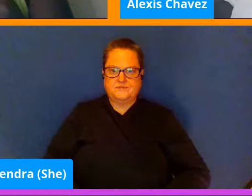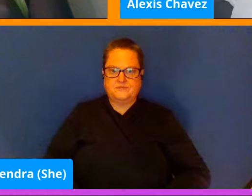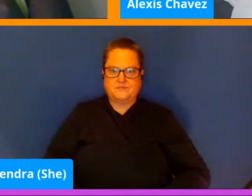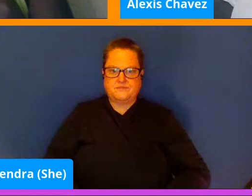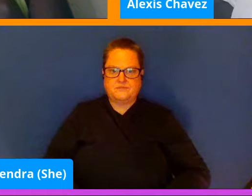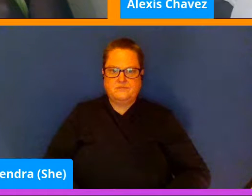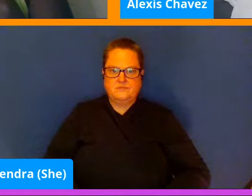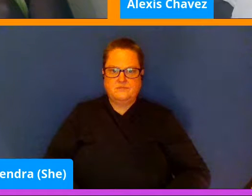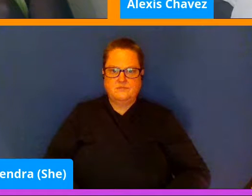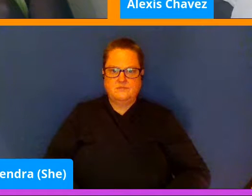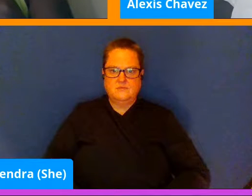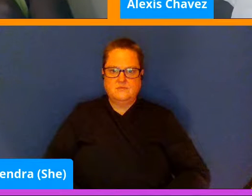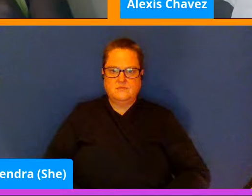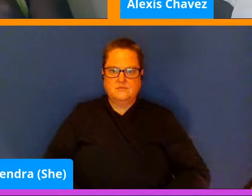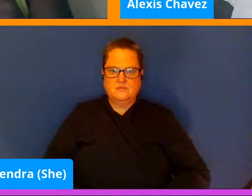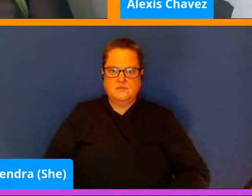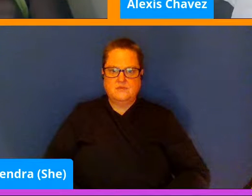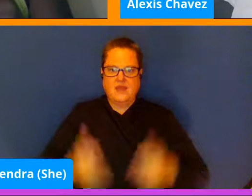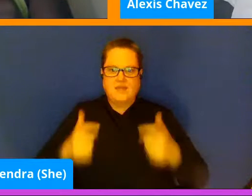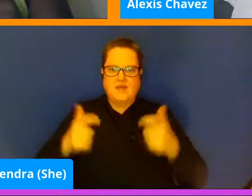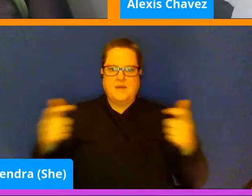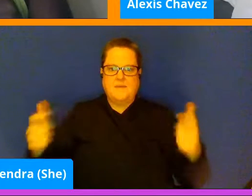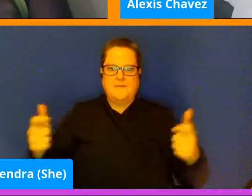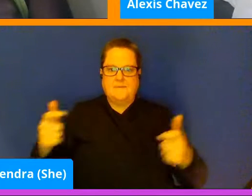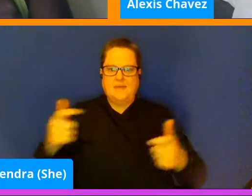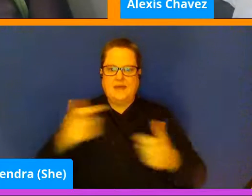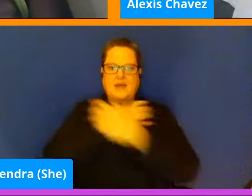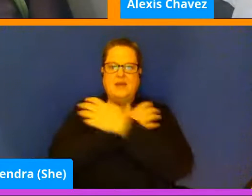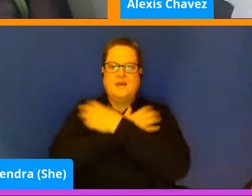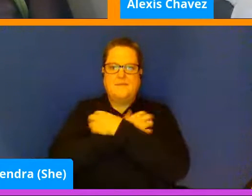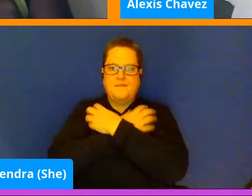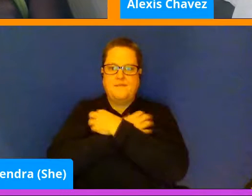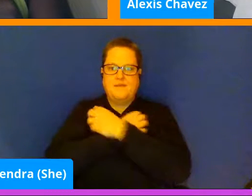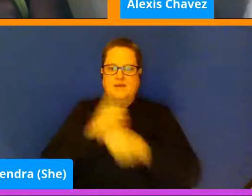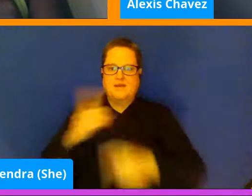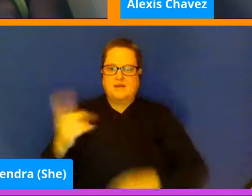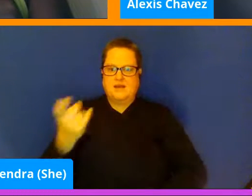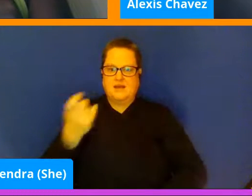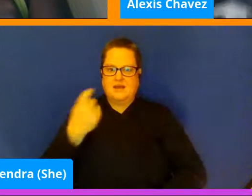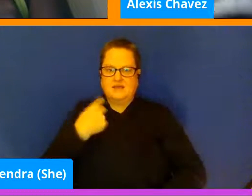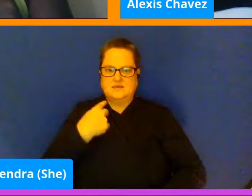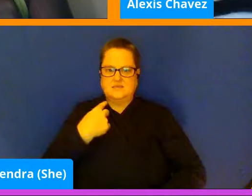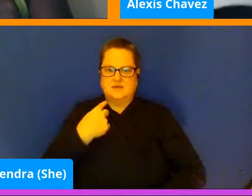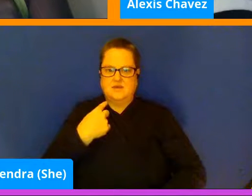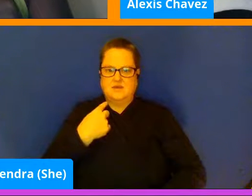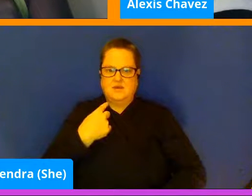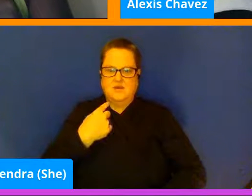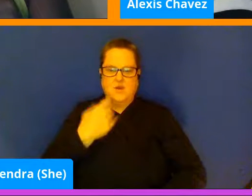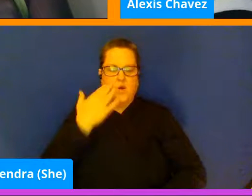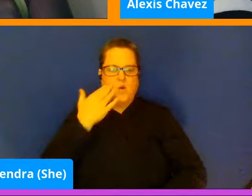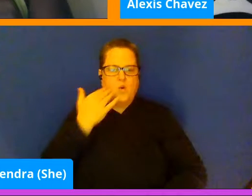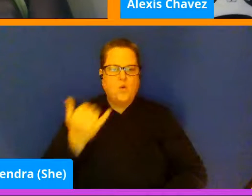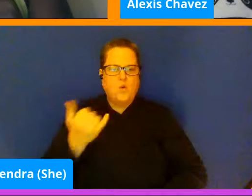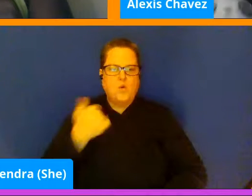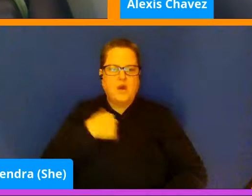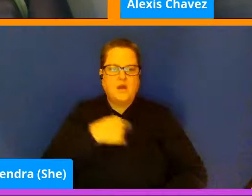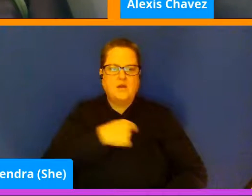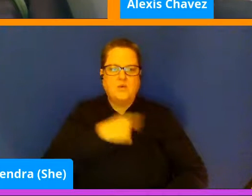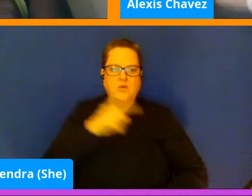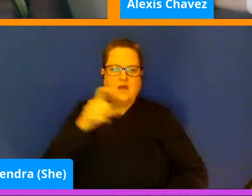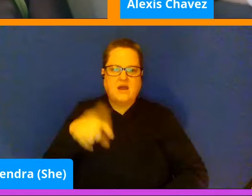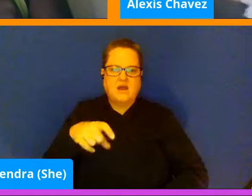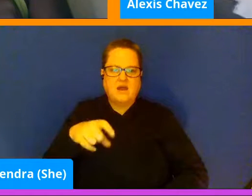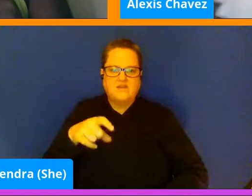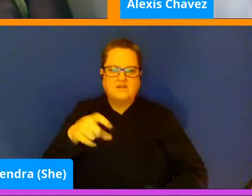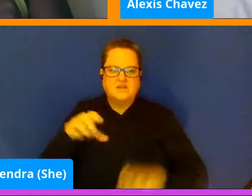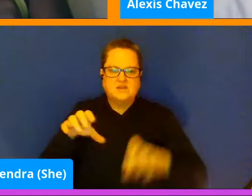And then Big Panda is asking me about why we have to do it every